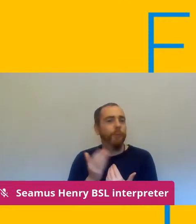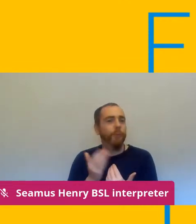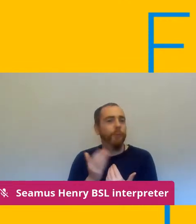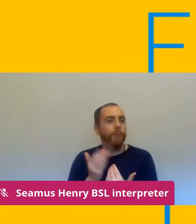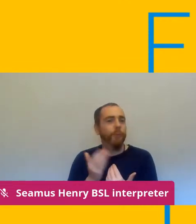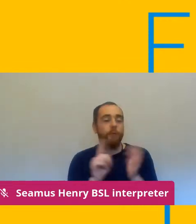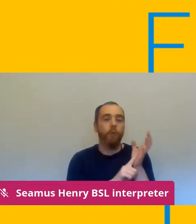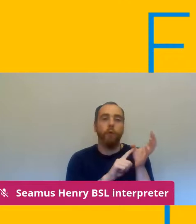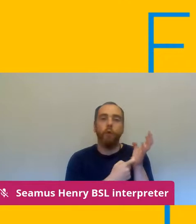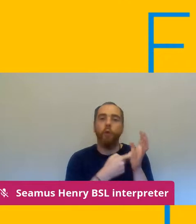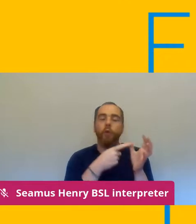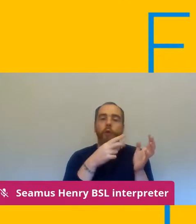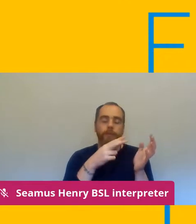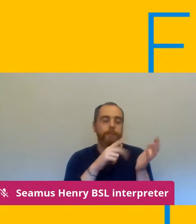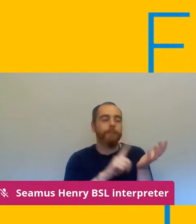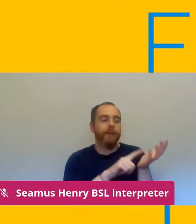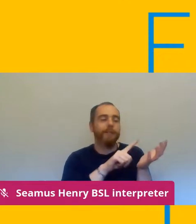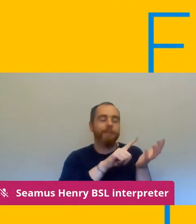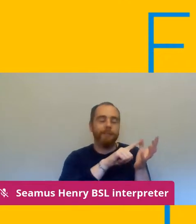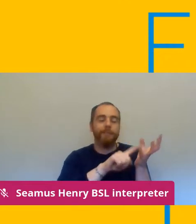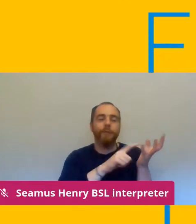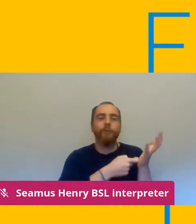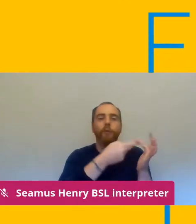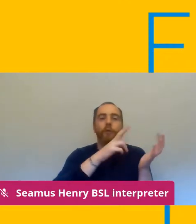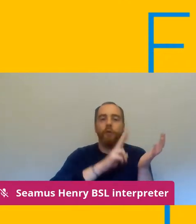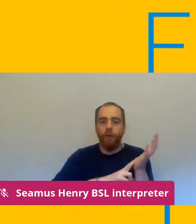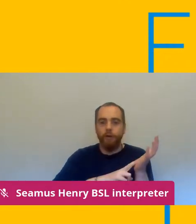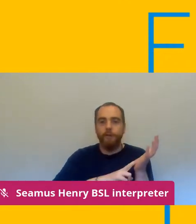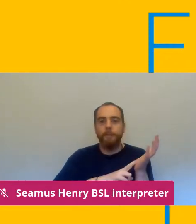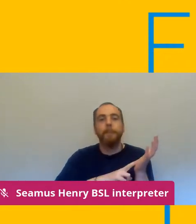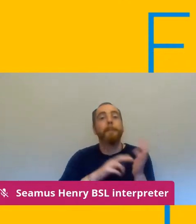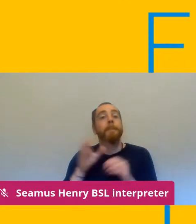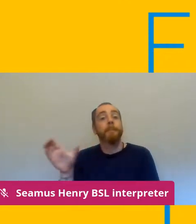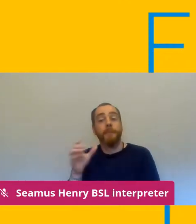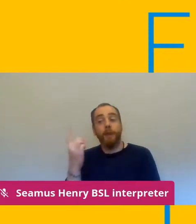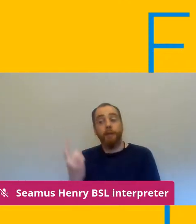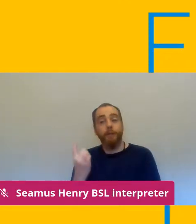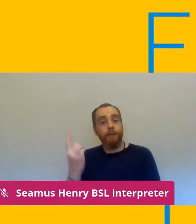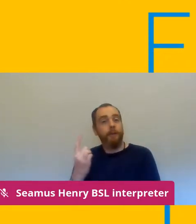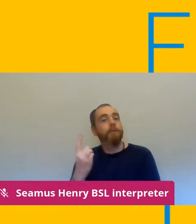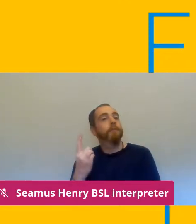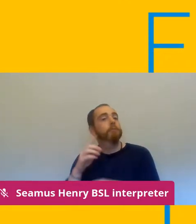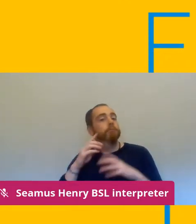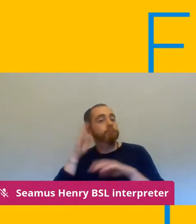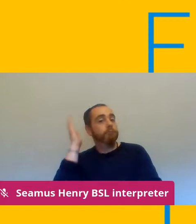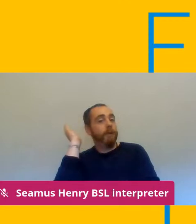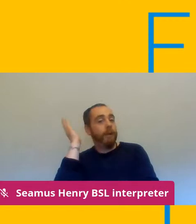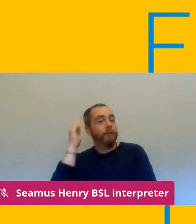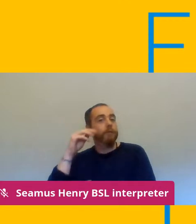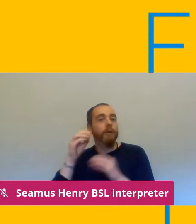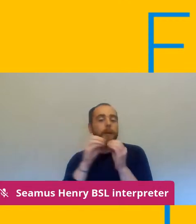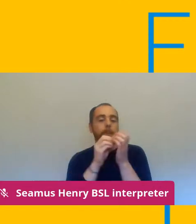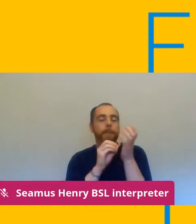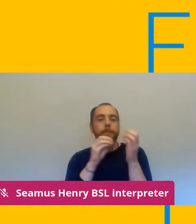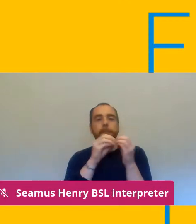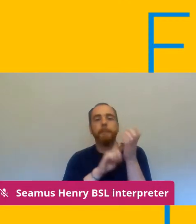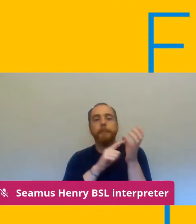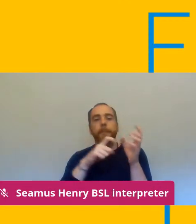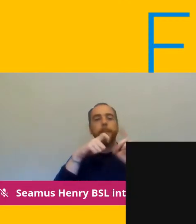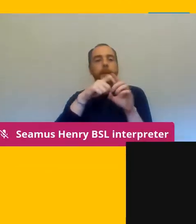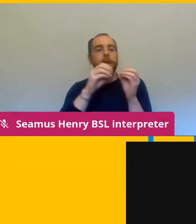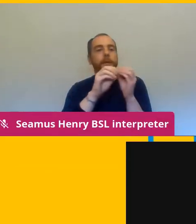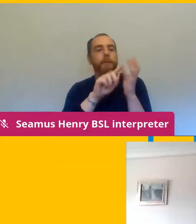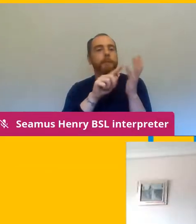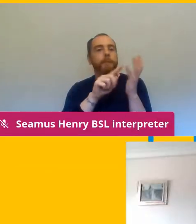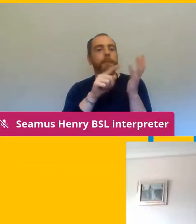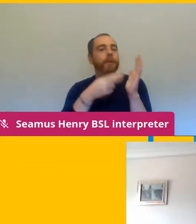branch officer at blackburn college and also sits on the national further education and national executive committees we should know